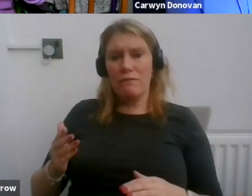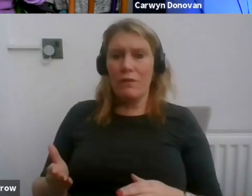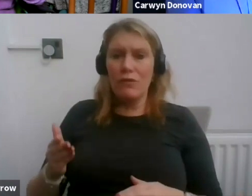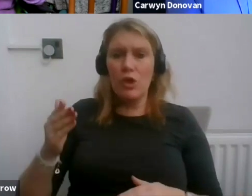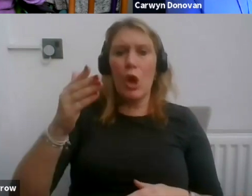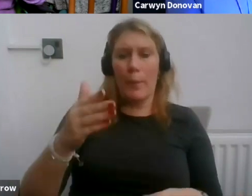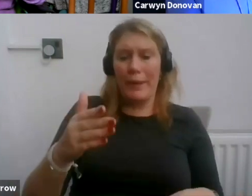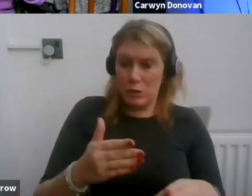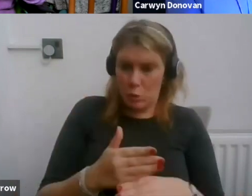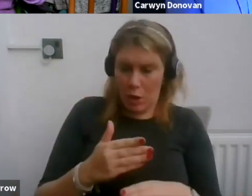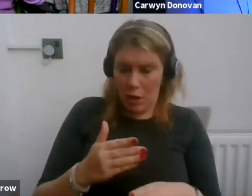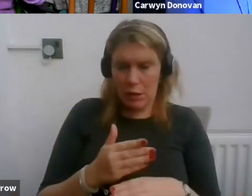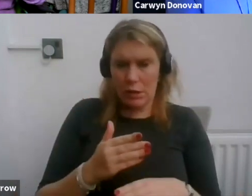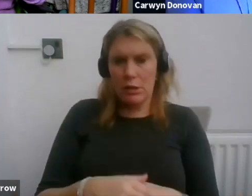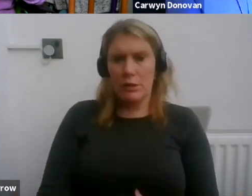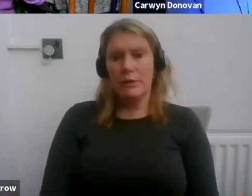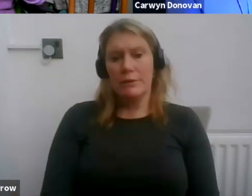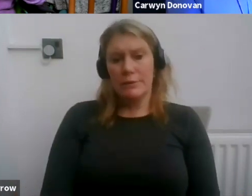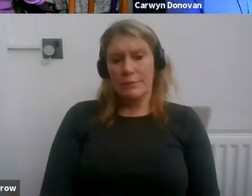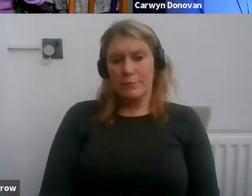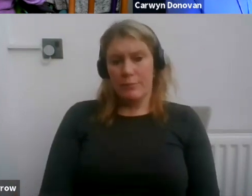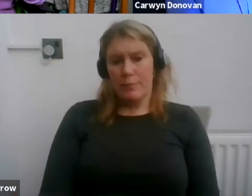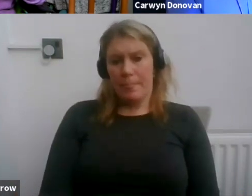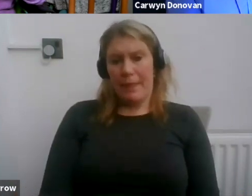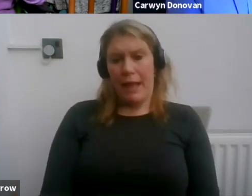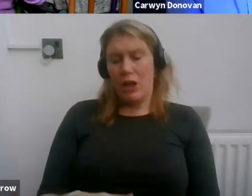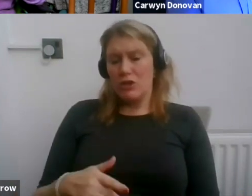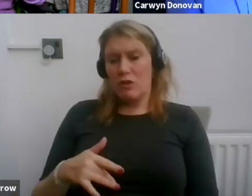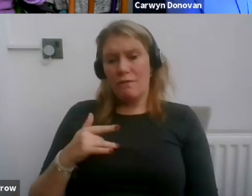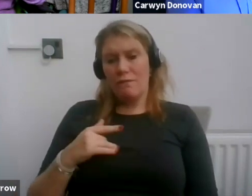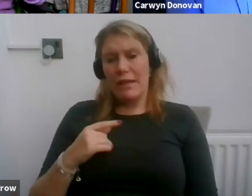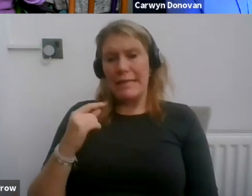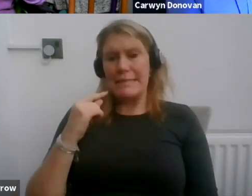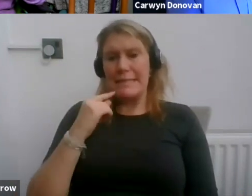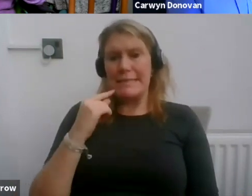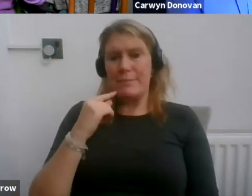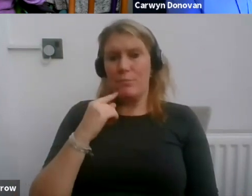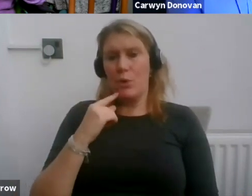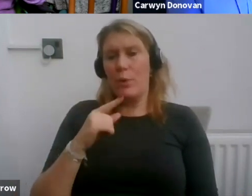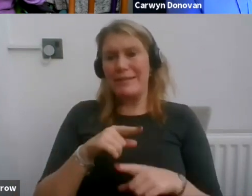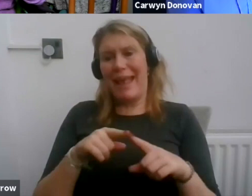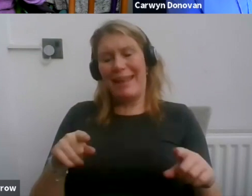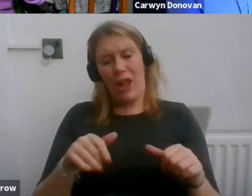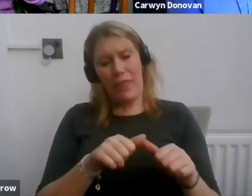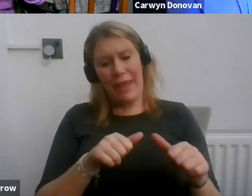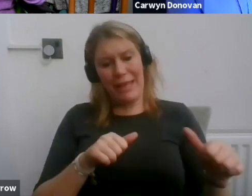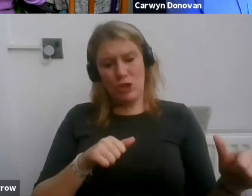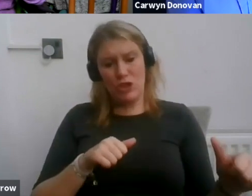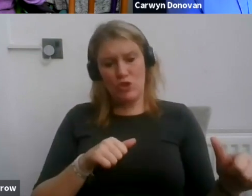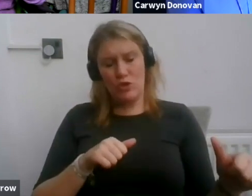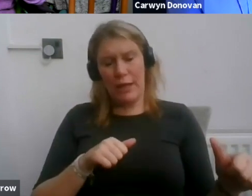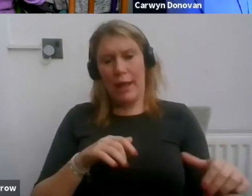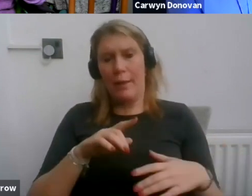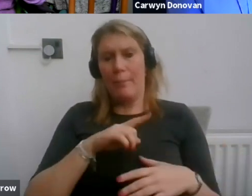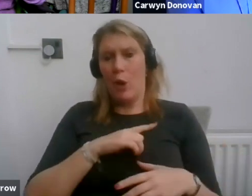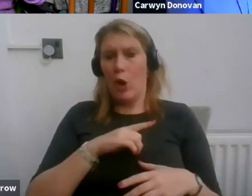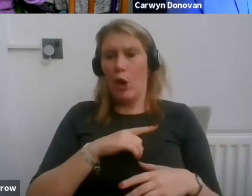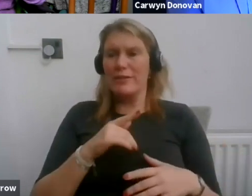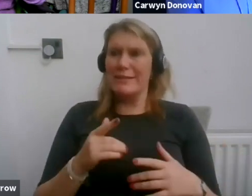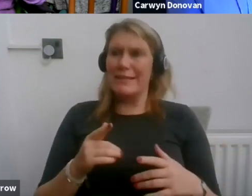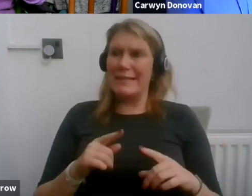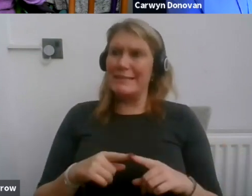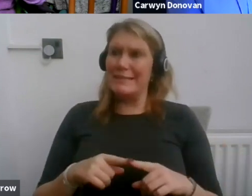And I don't think it's as simple as any other industry, to be honest with you. The nature, I think it's